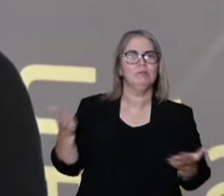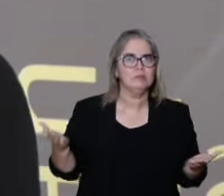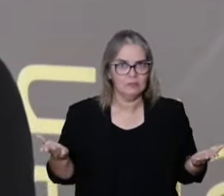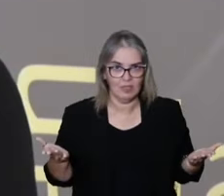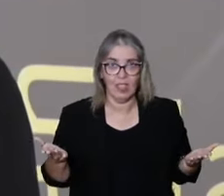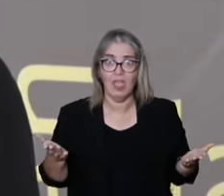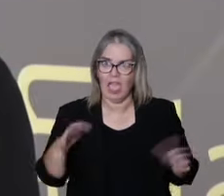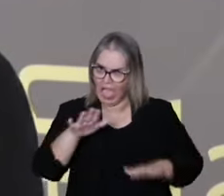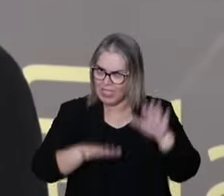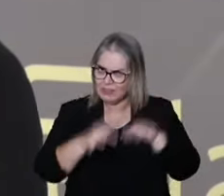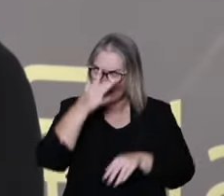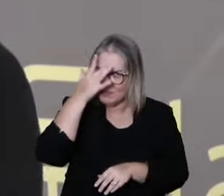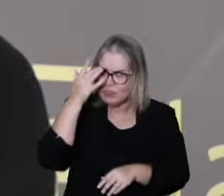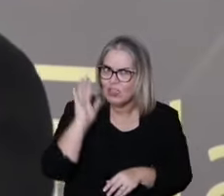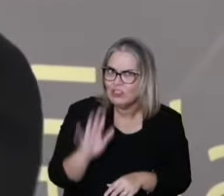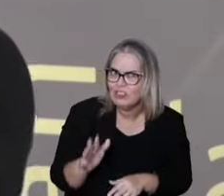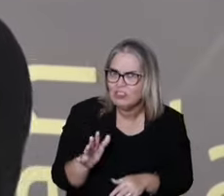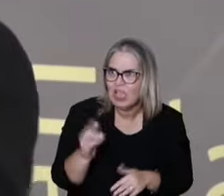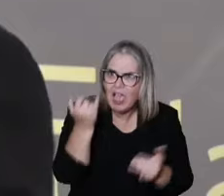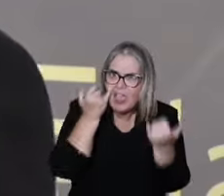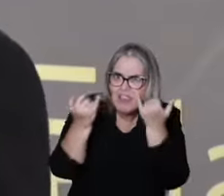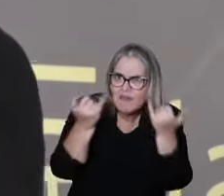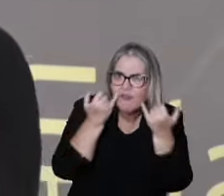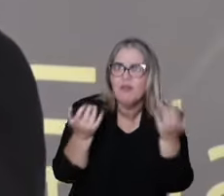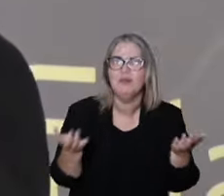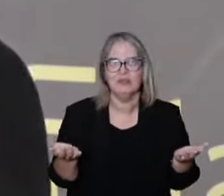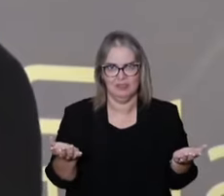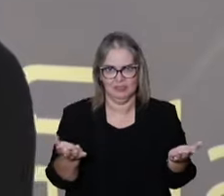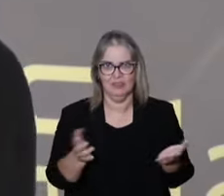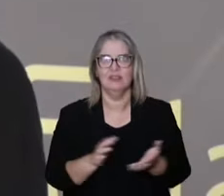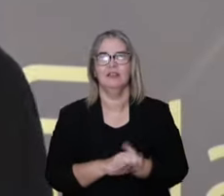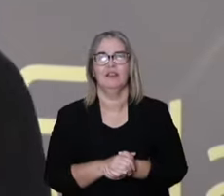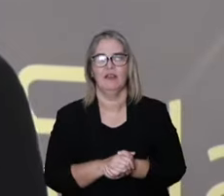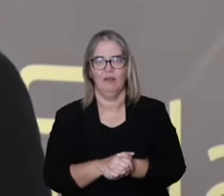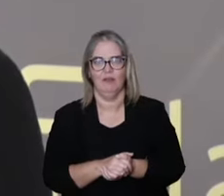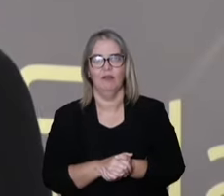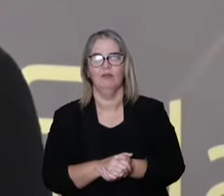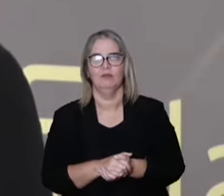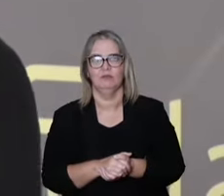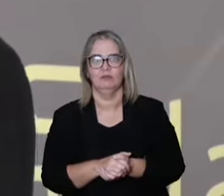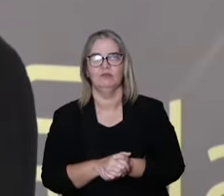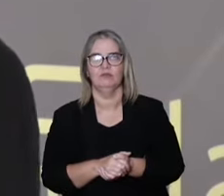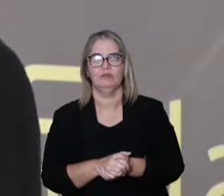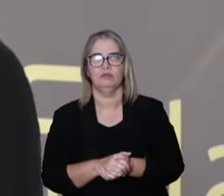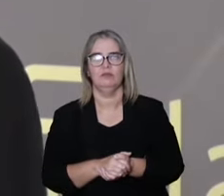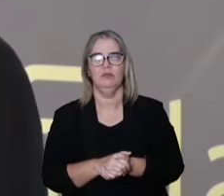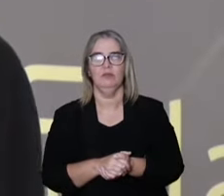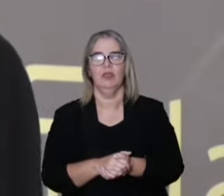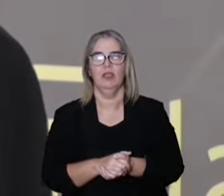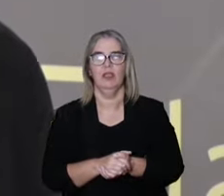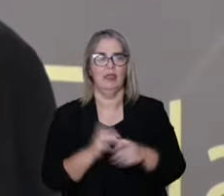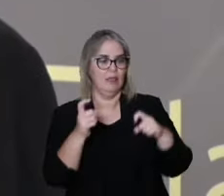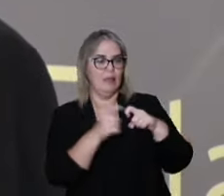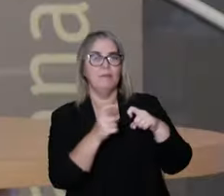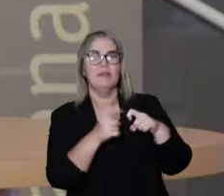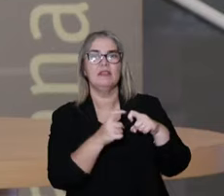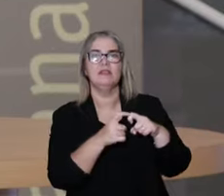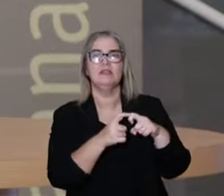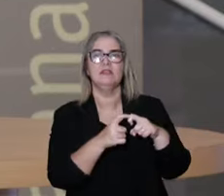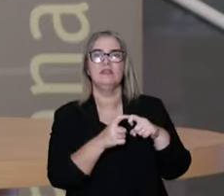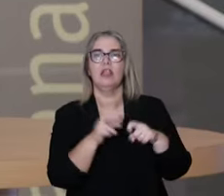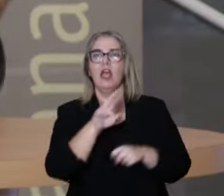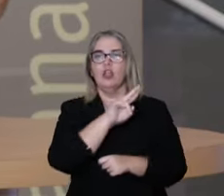scary concepts that many people have heard of, and there is a logic of